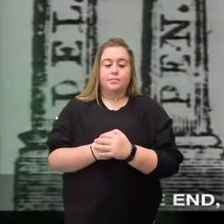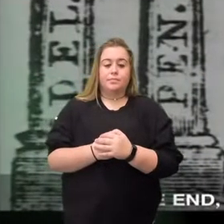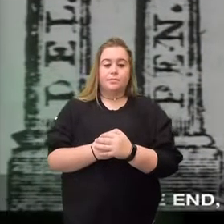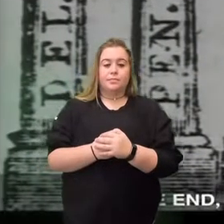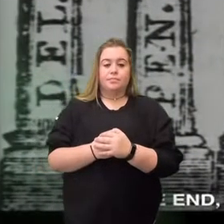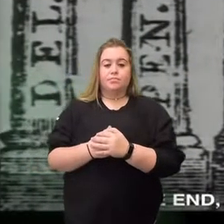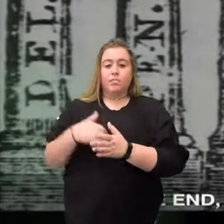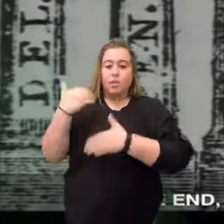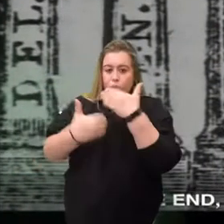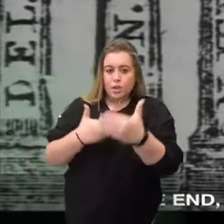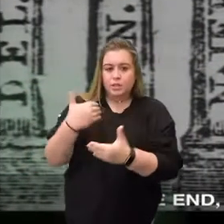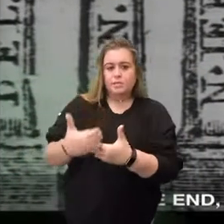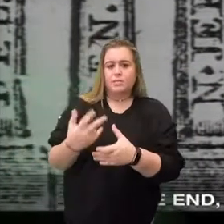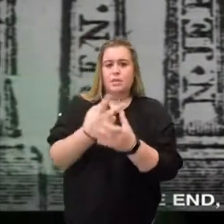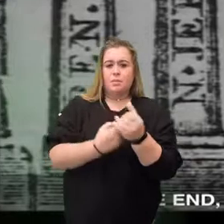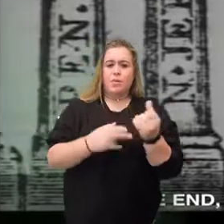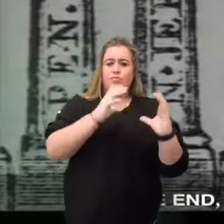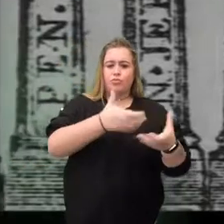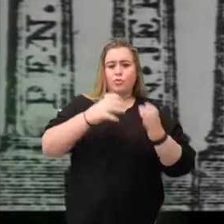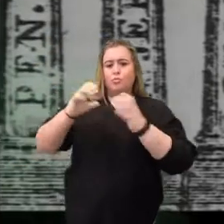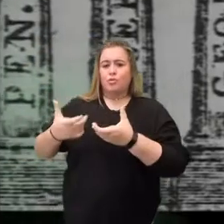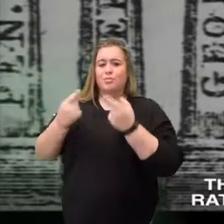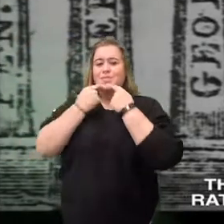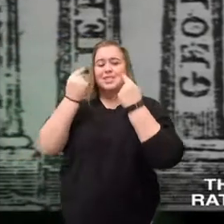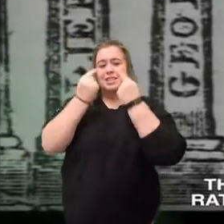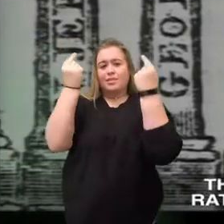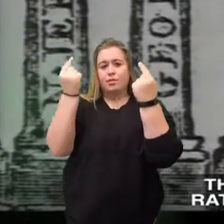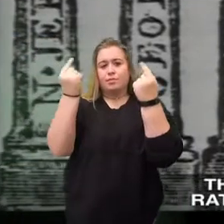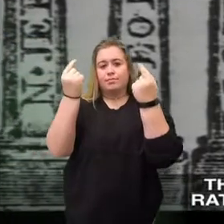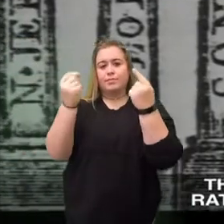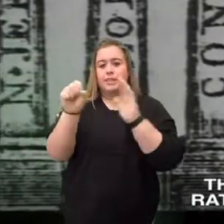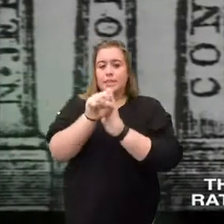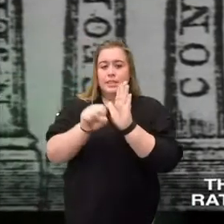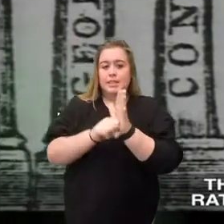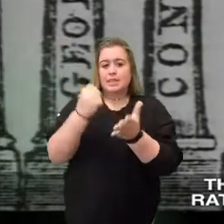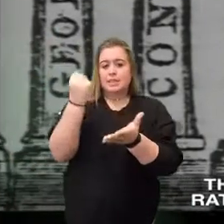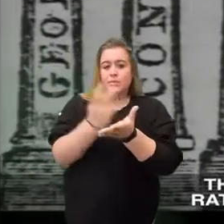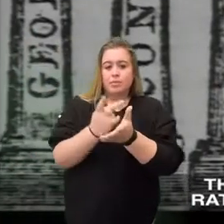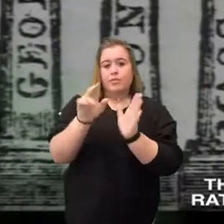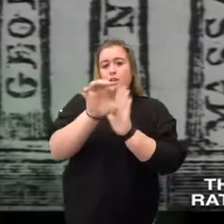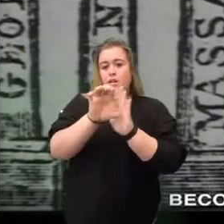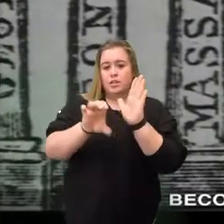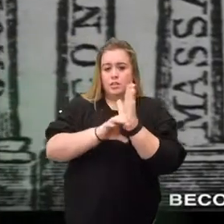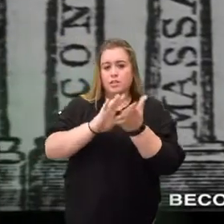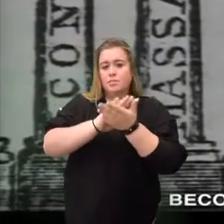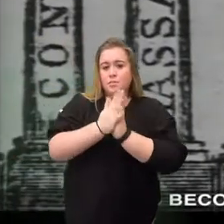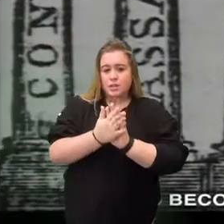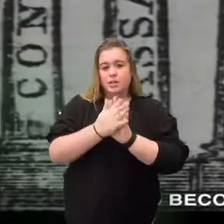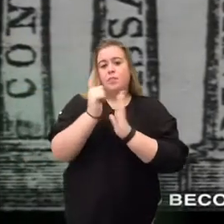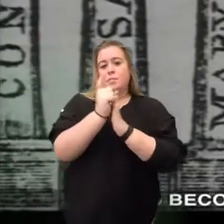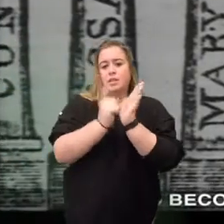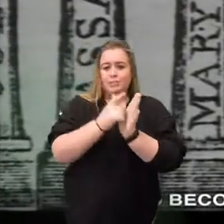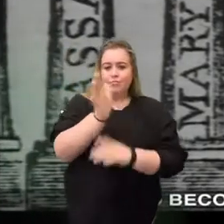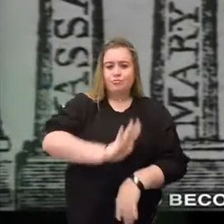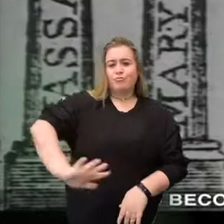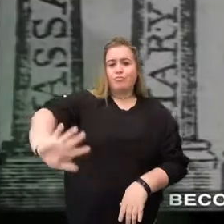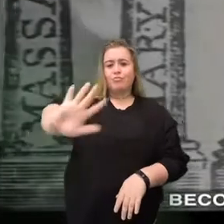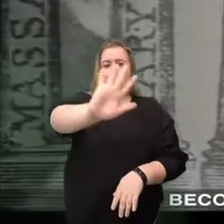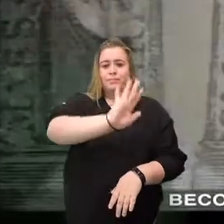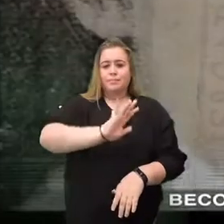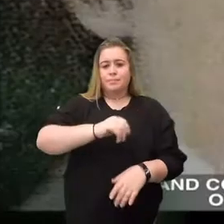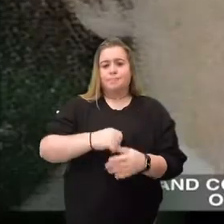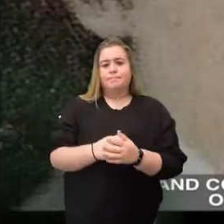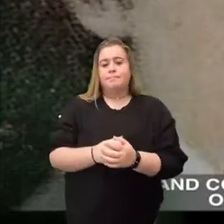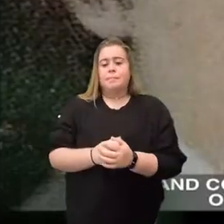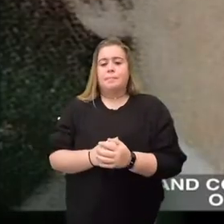In the end, both sides are victorious. The Constitution is ratified by the states and becomes the law of the land.